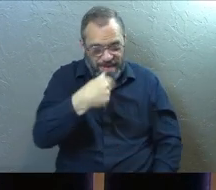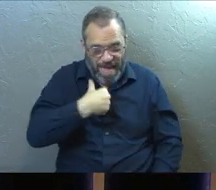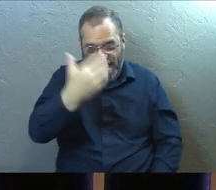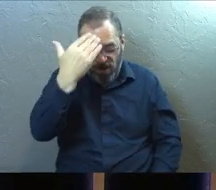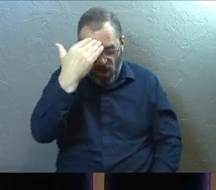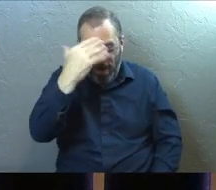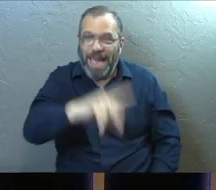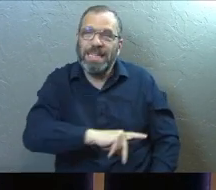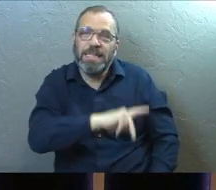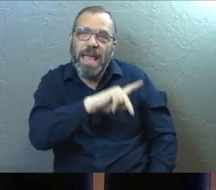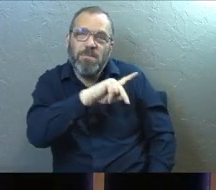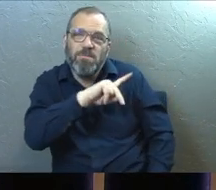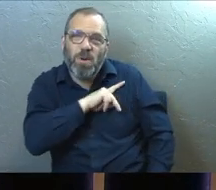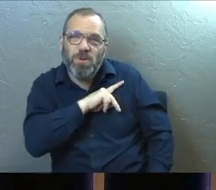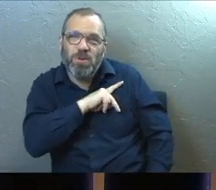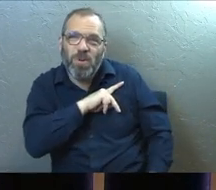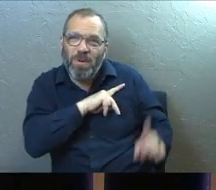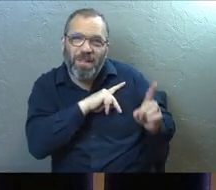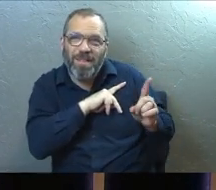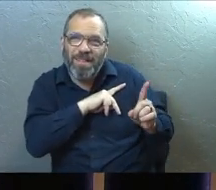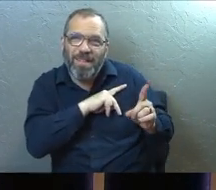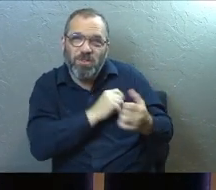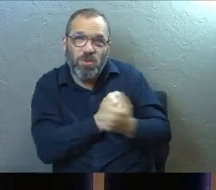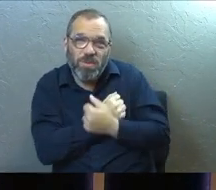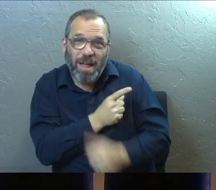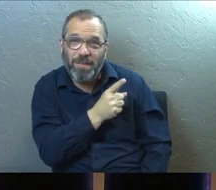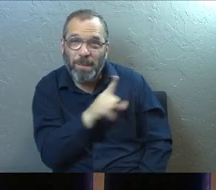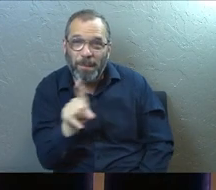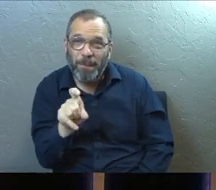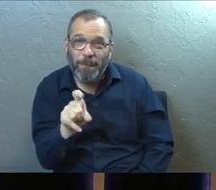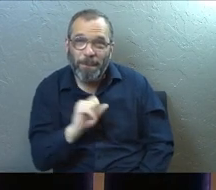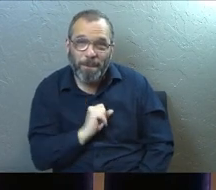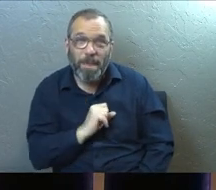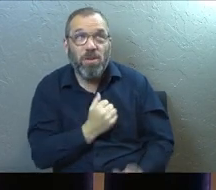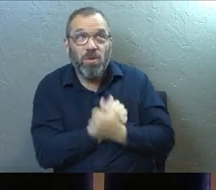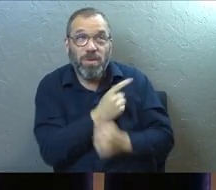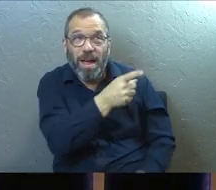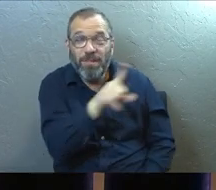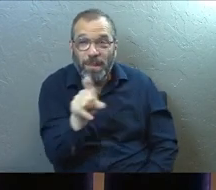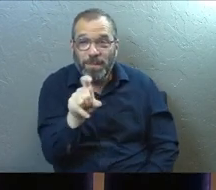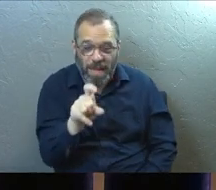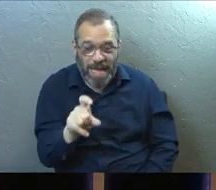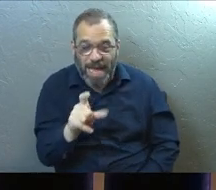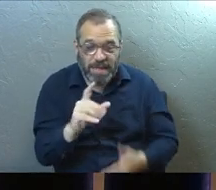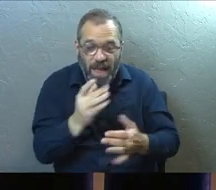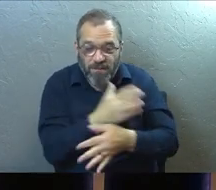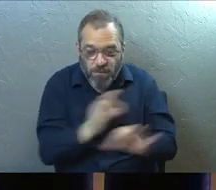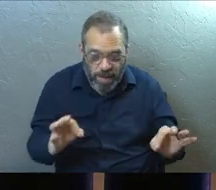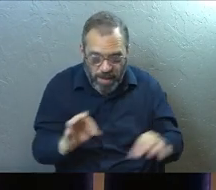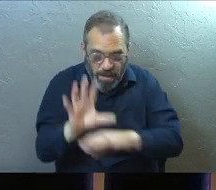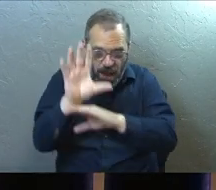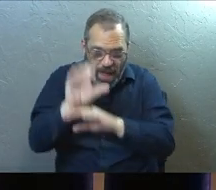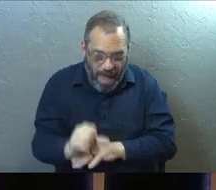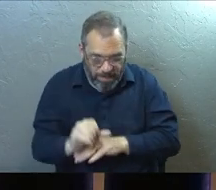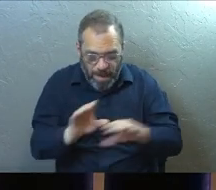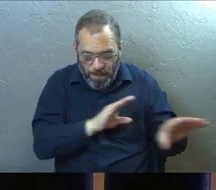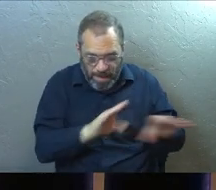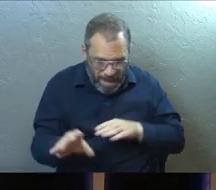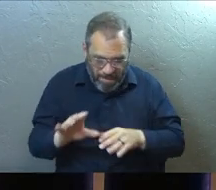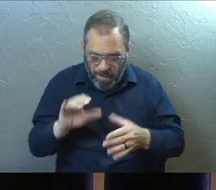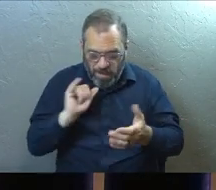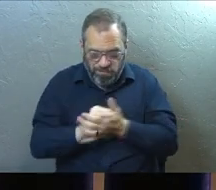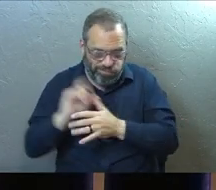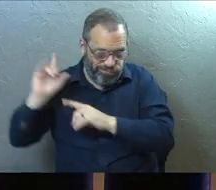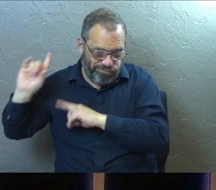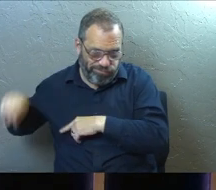It's how personal he is. Do you love him? Do you love him? His freedom from the habits and behaviors that